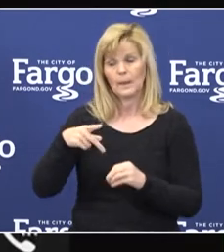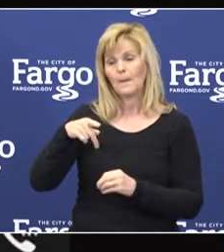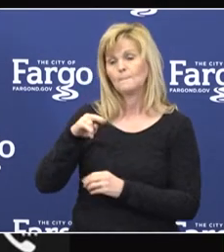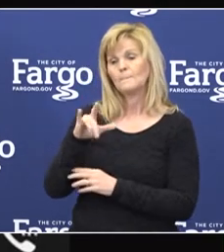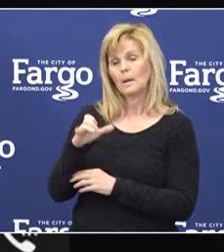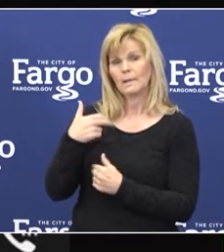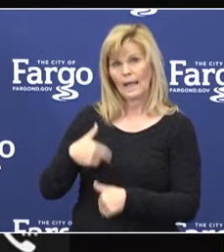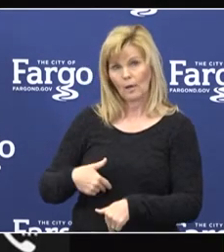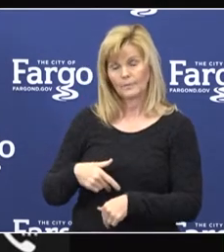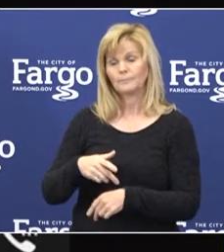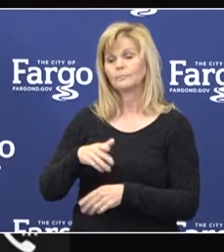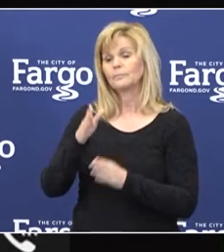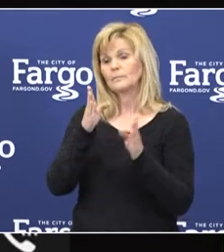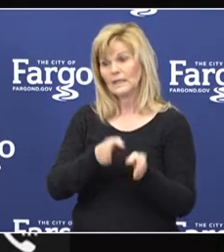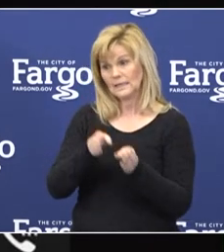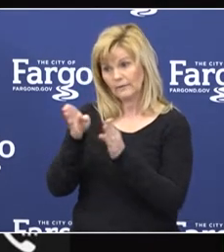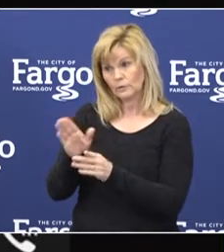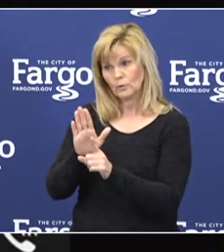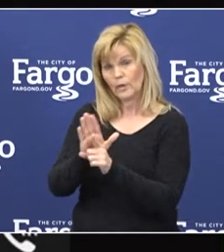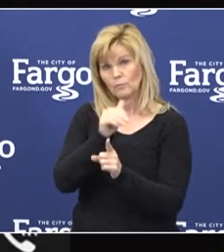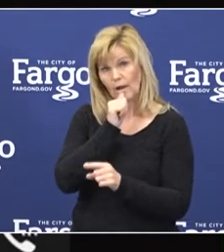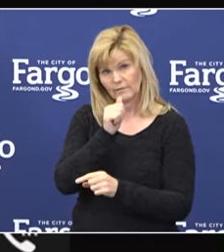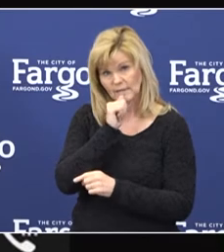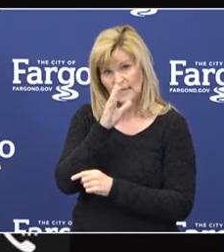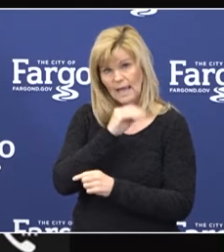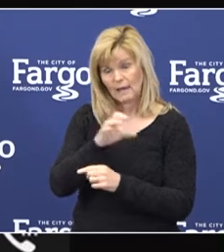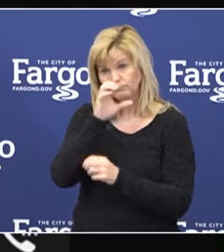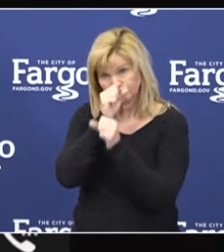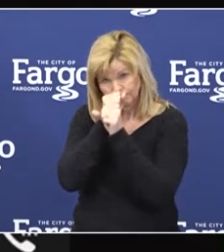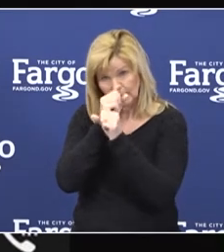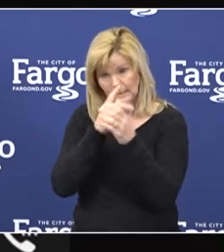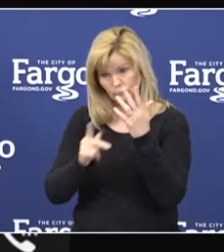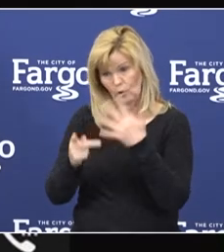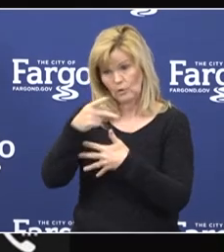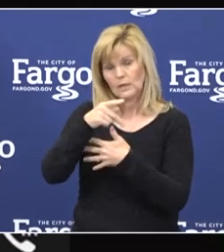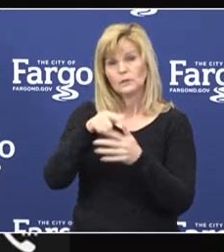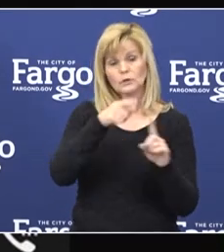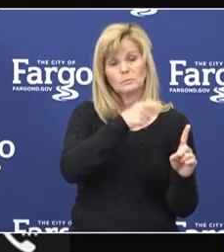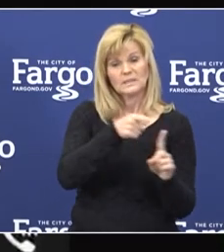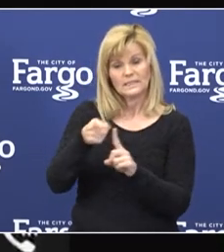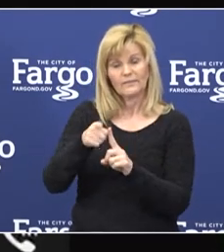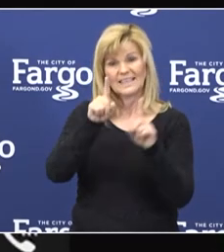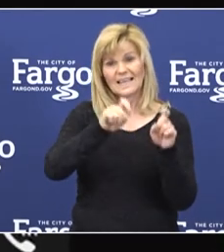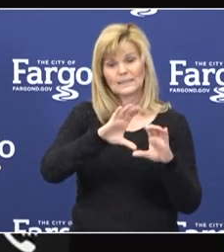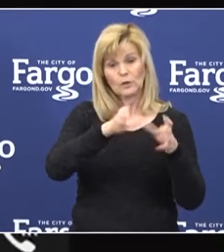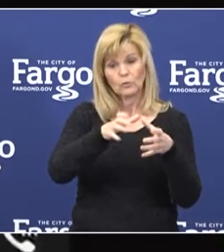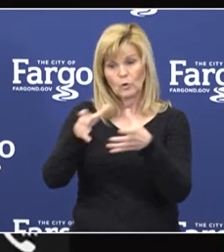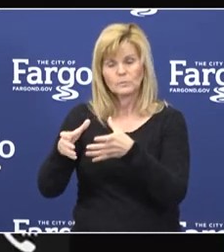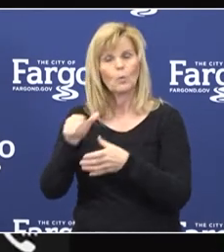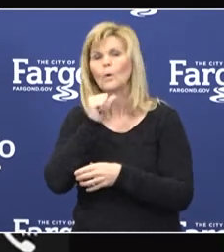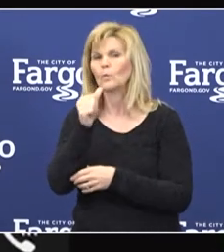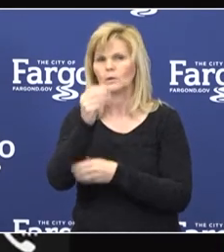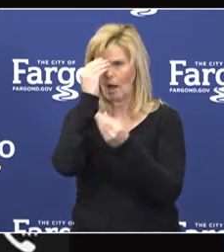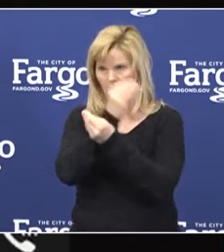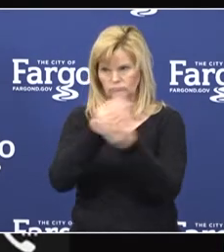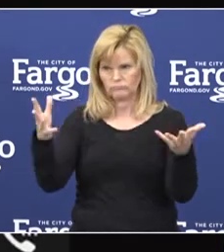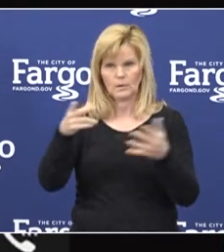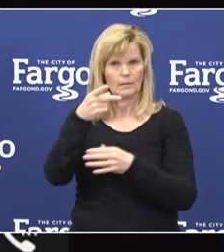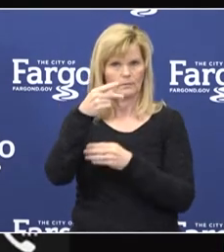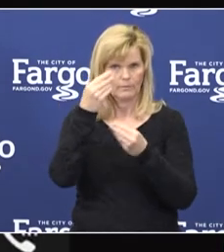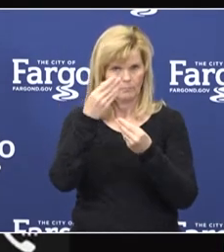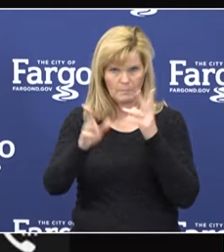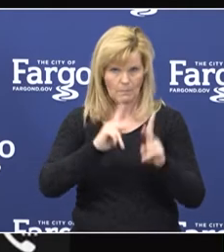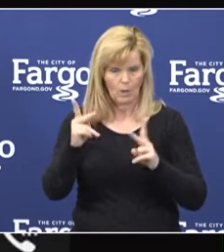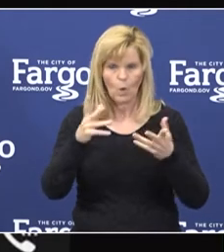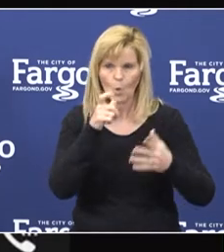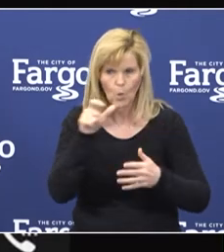individual privacy and confidentiality is a priority, so specific testing groups will not be announced or made public. It's important to